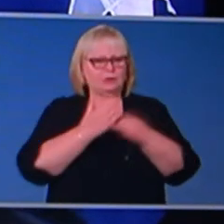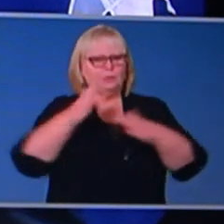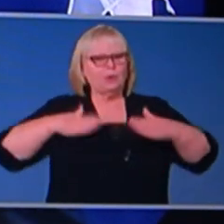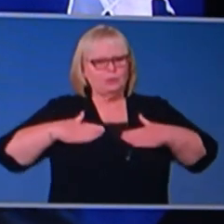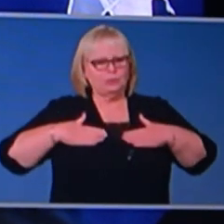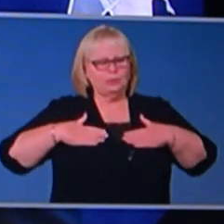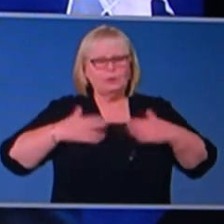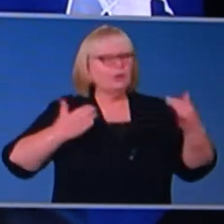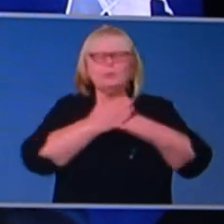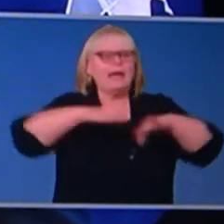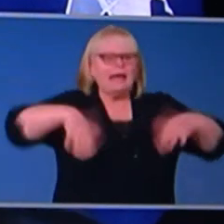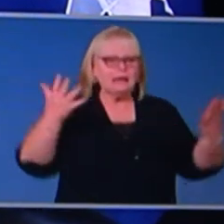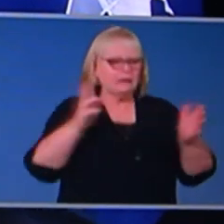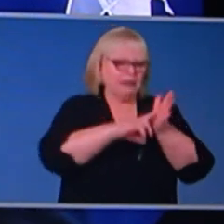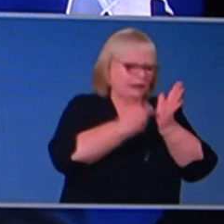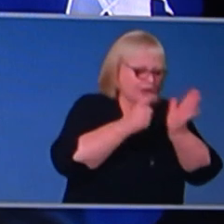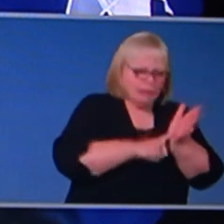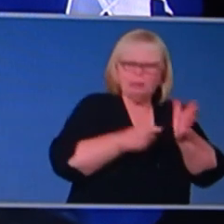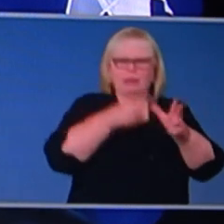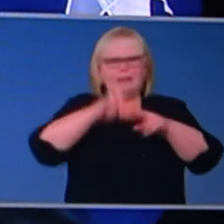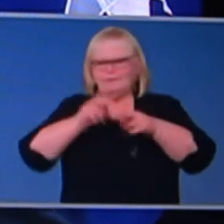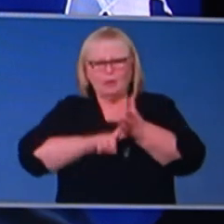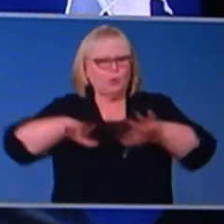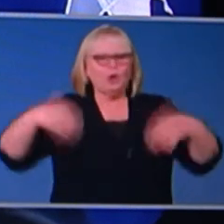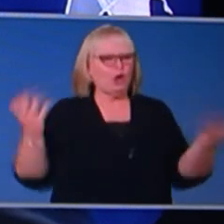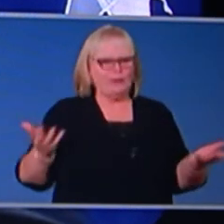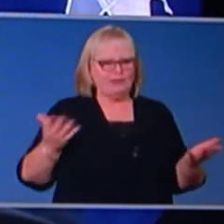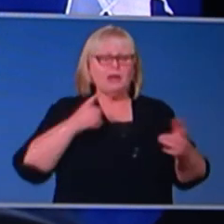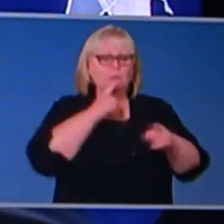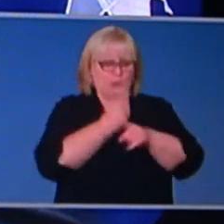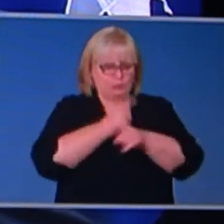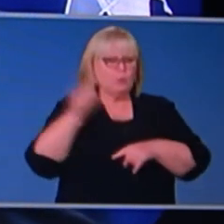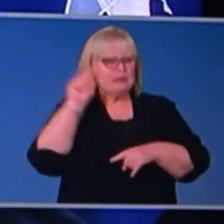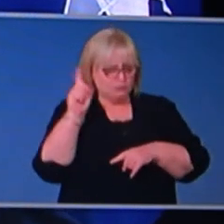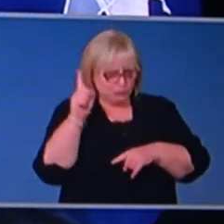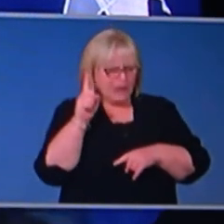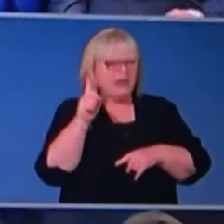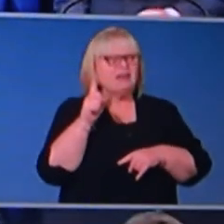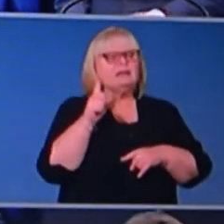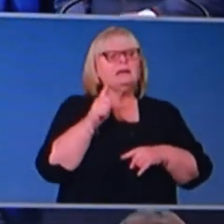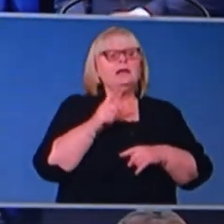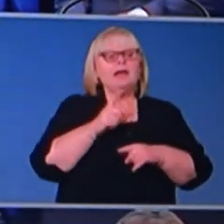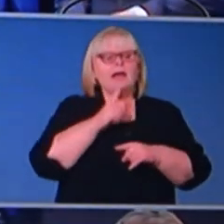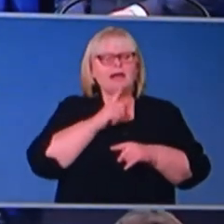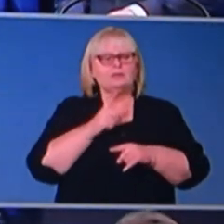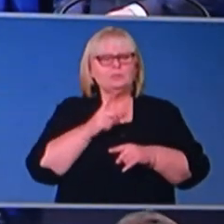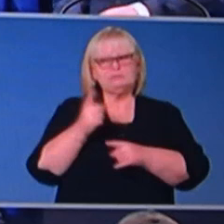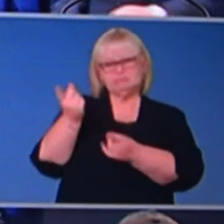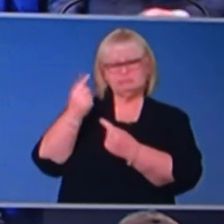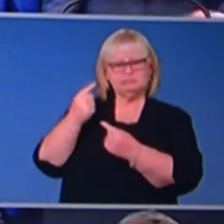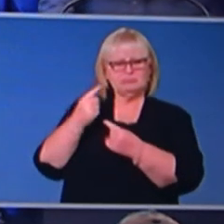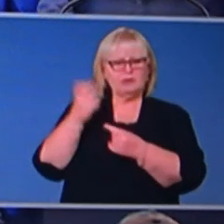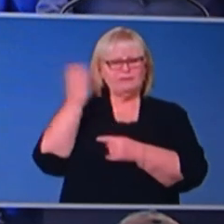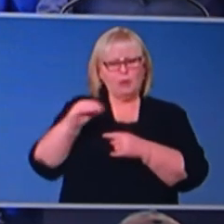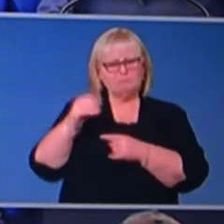to deal with any of the major codes, be it the NRL, the AFL or others. We had a good discussion on that today and, and we received the, uh, advice that we